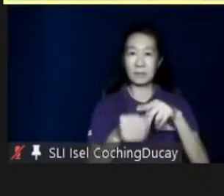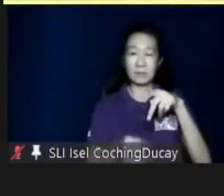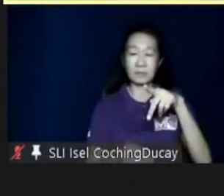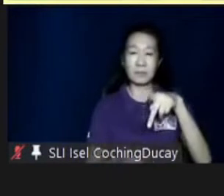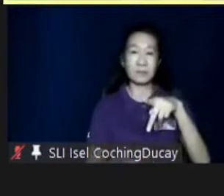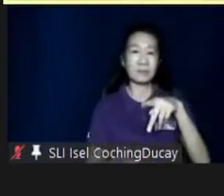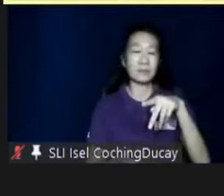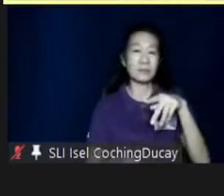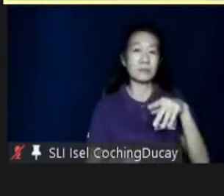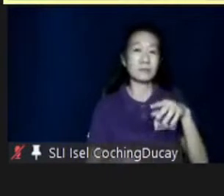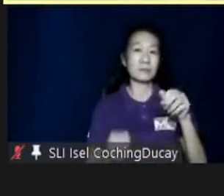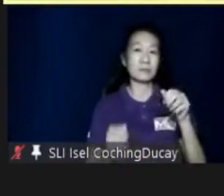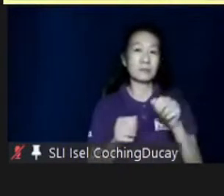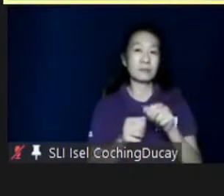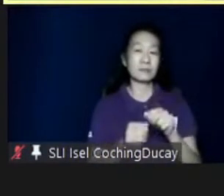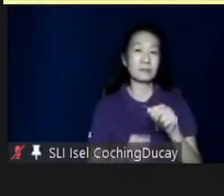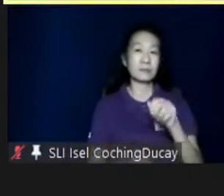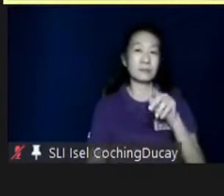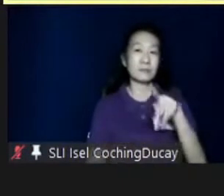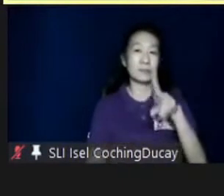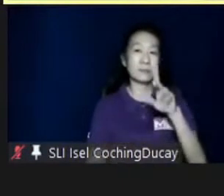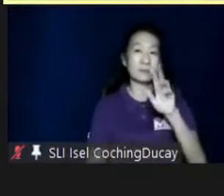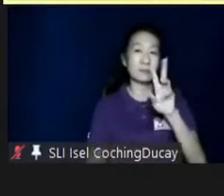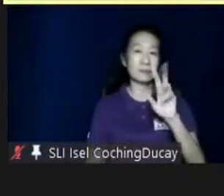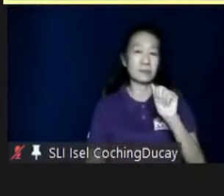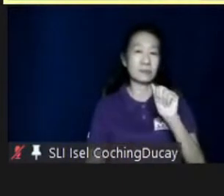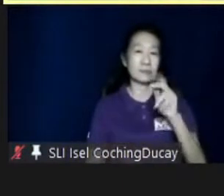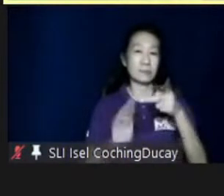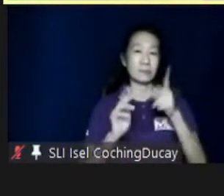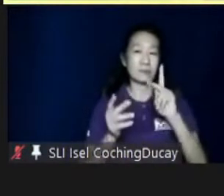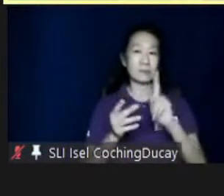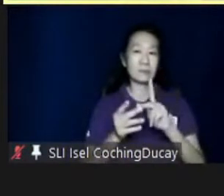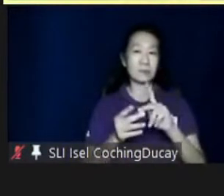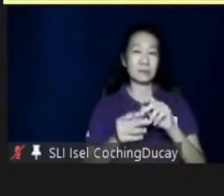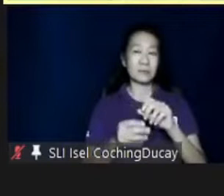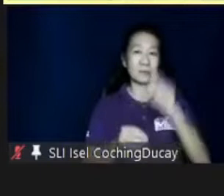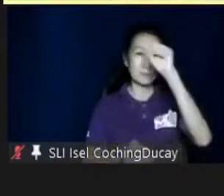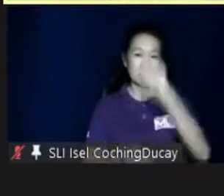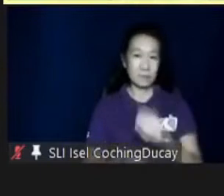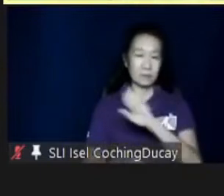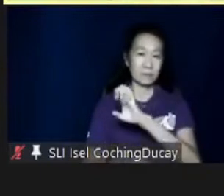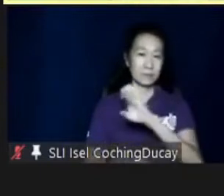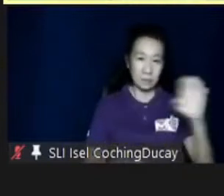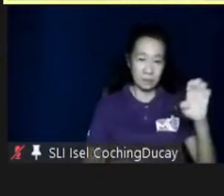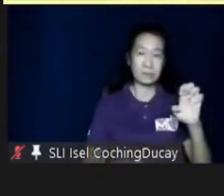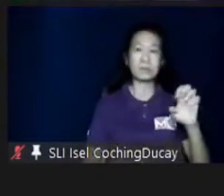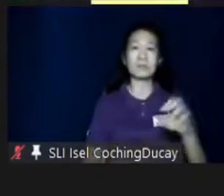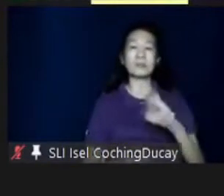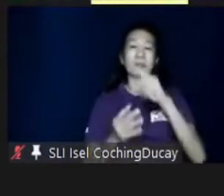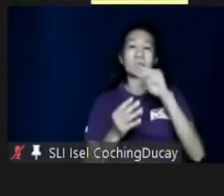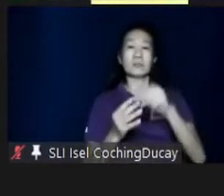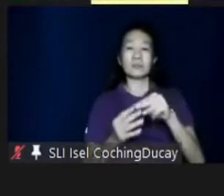autism, and we are their official partners for Southeast Asia. And our program hires data